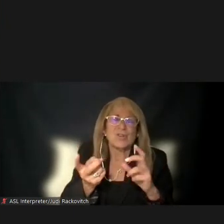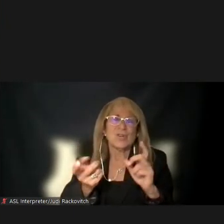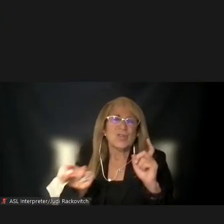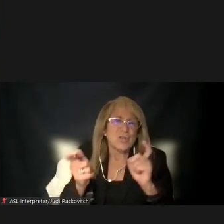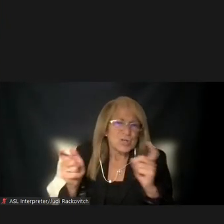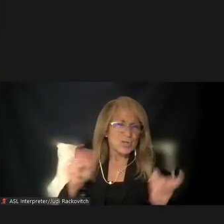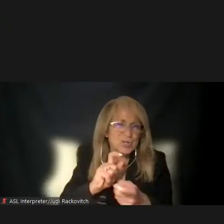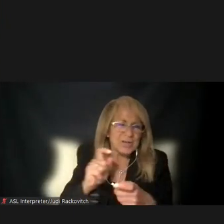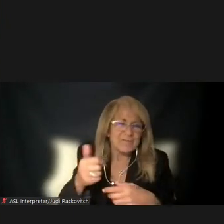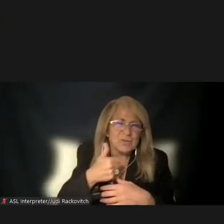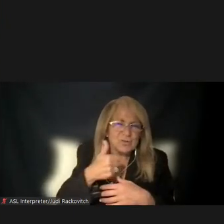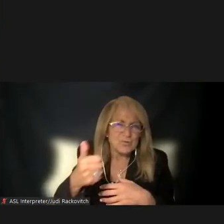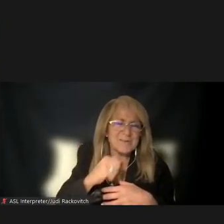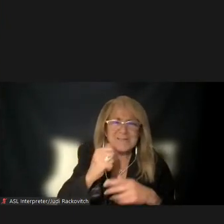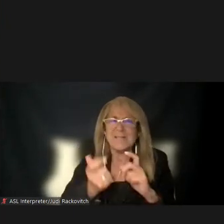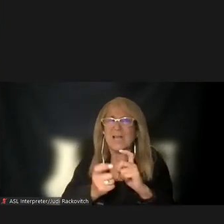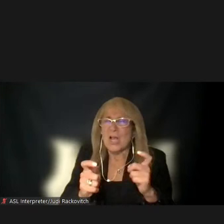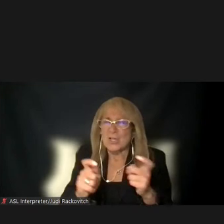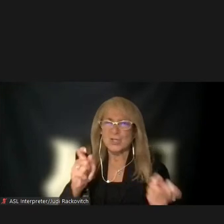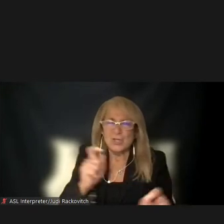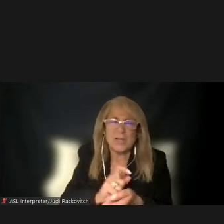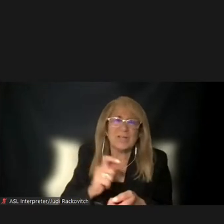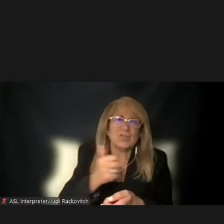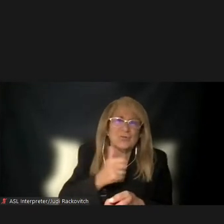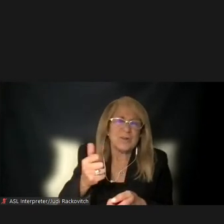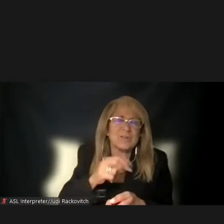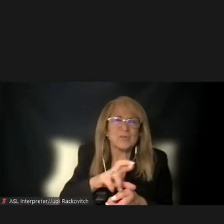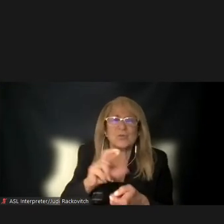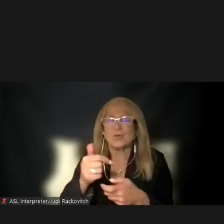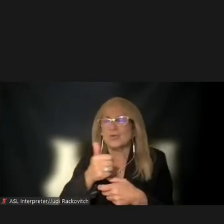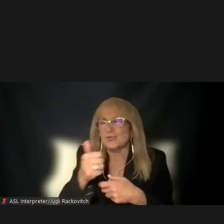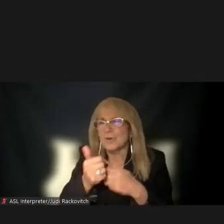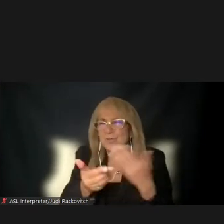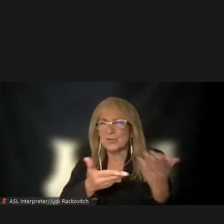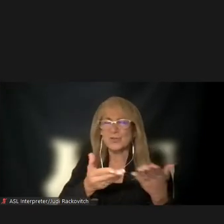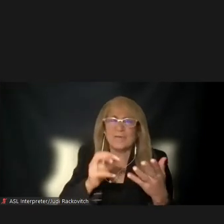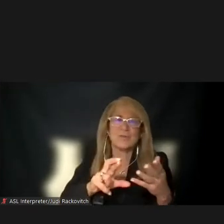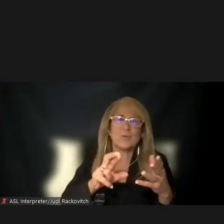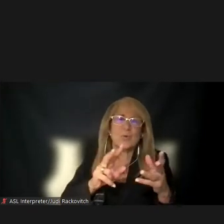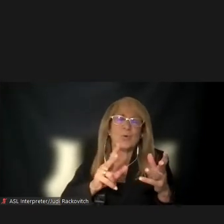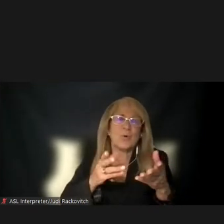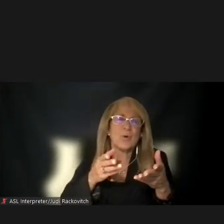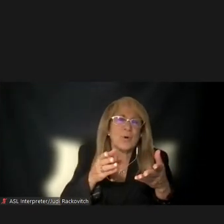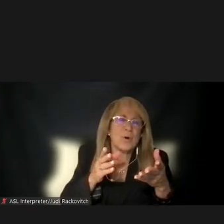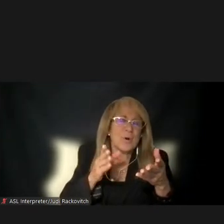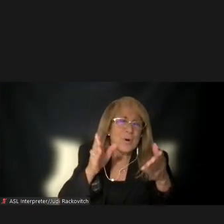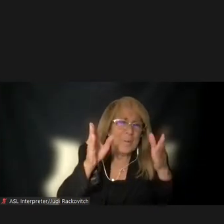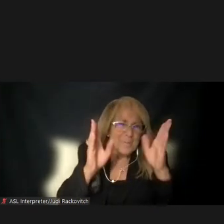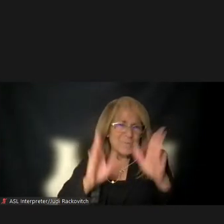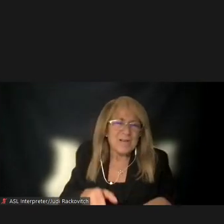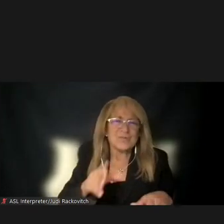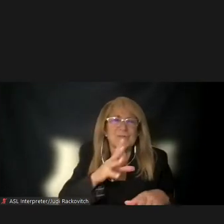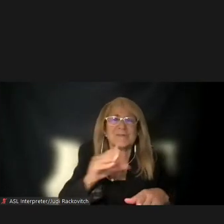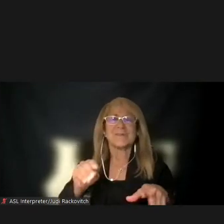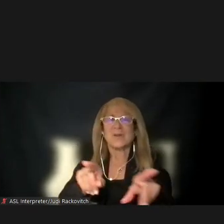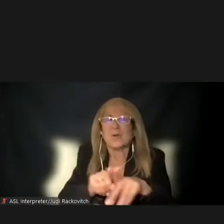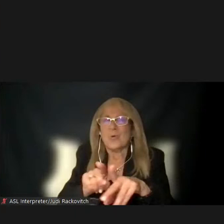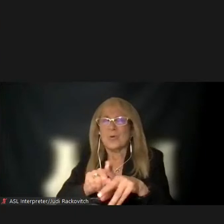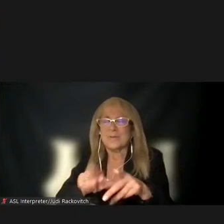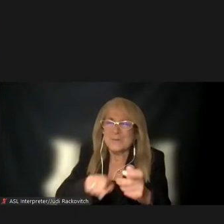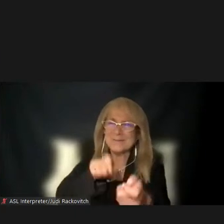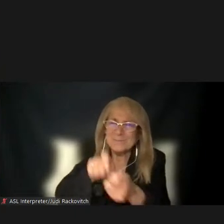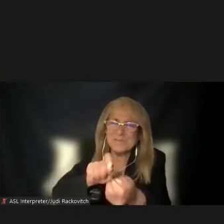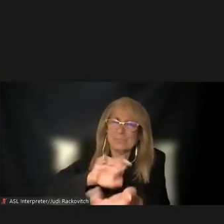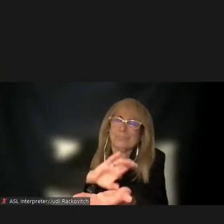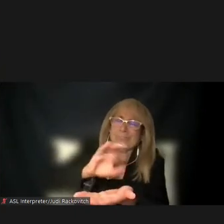access to transit, transit services, or pedestrian circulation near transit stations and hubs. With respect to changes in traffic in neighborhoods near the